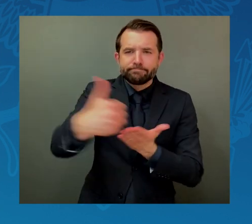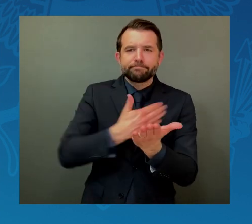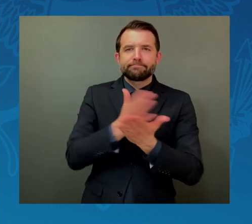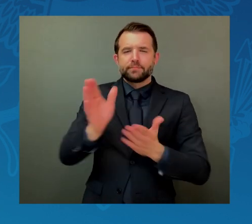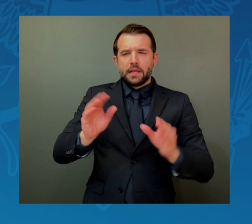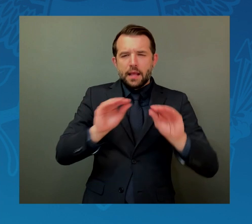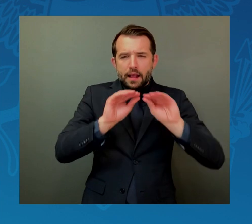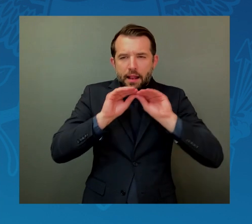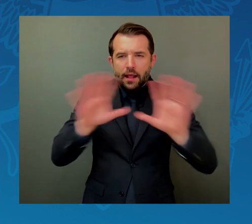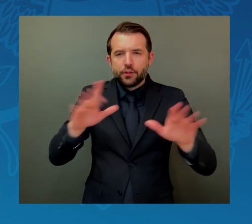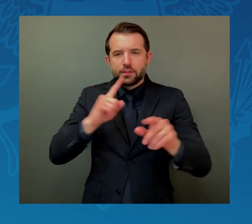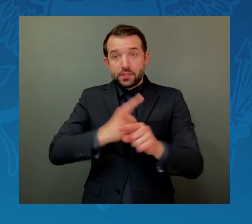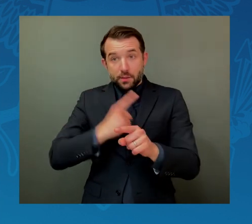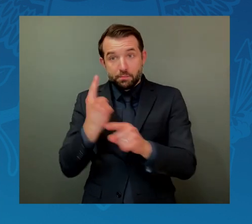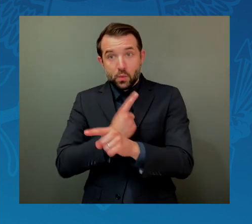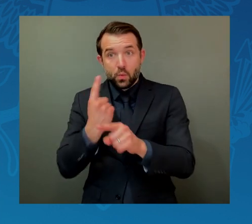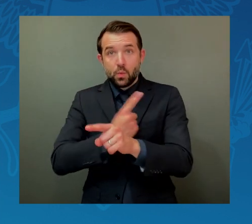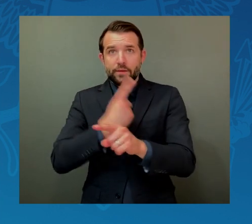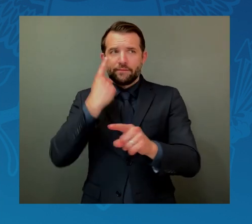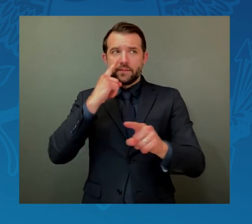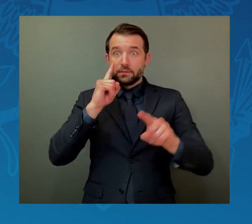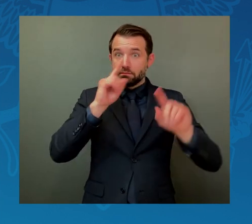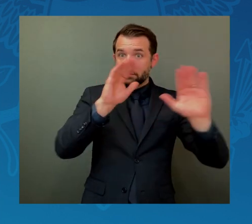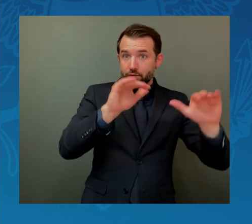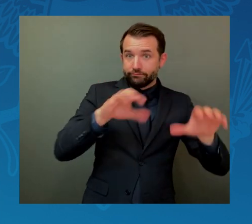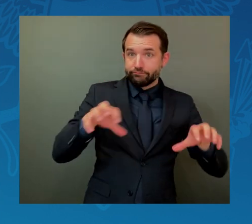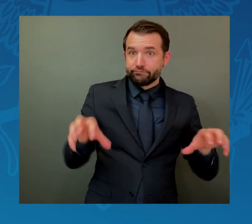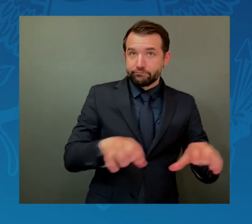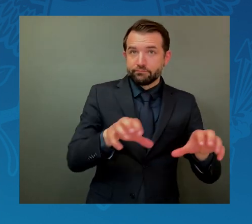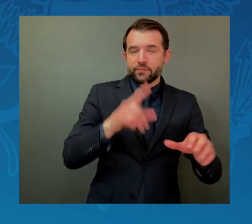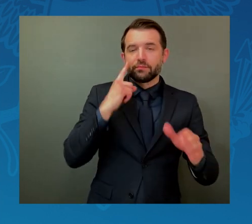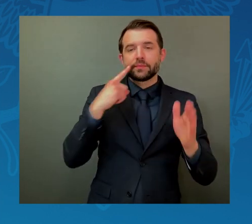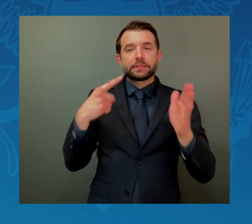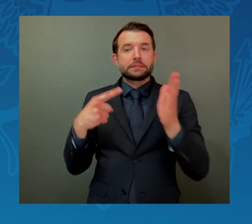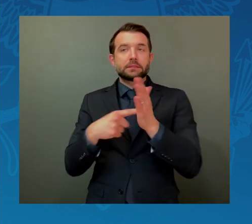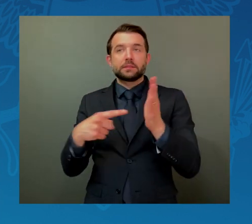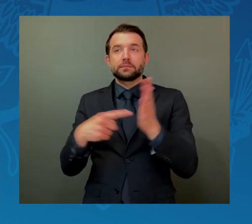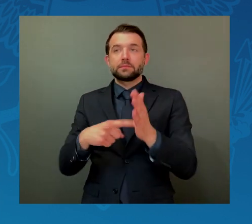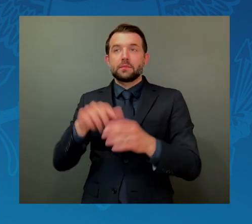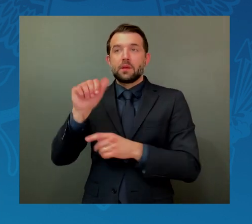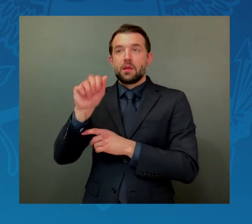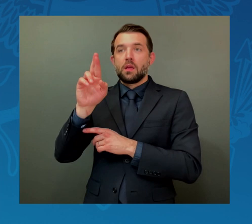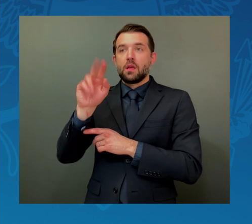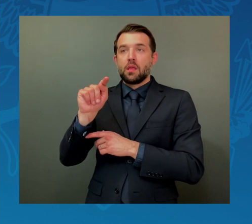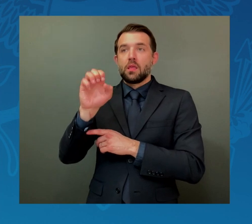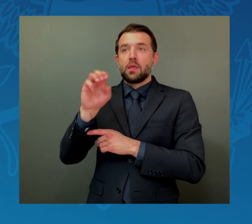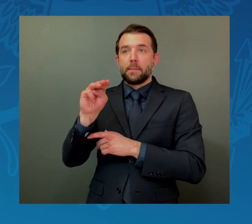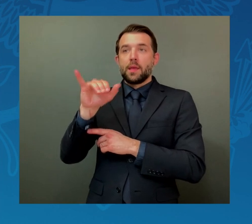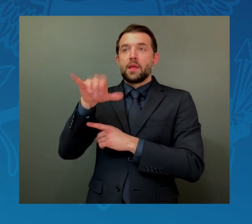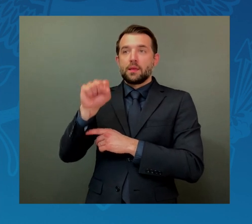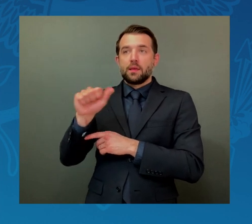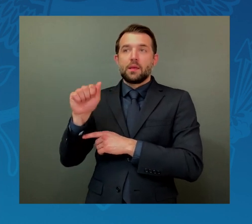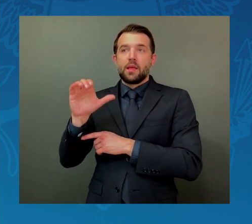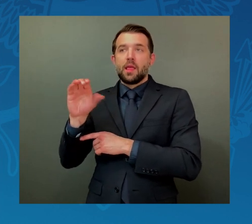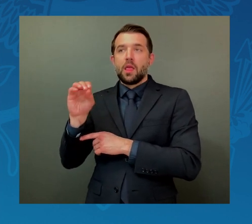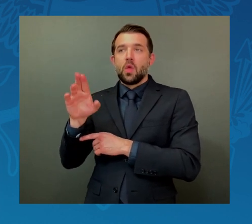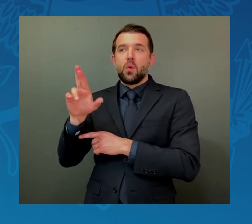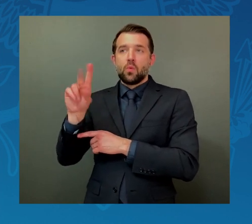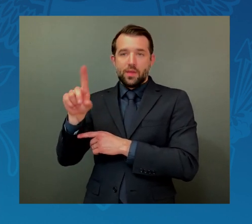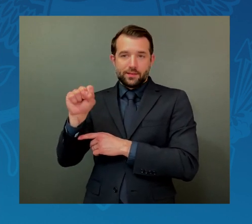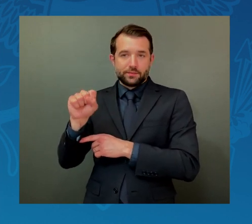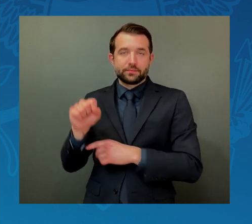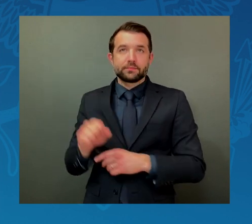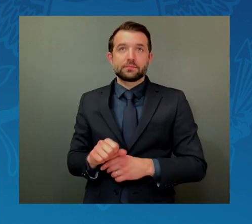the Artemis Accords, a set of principles that will guide civil use of space. They are